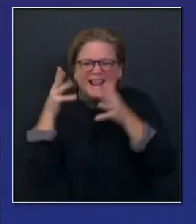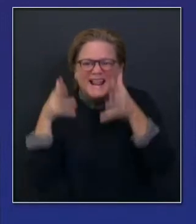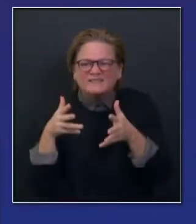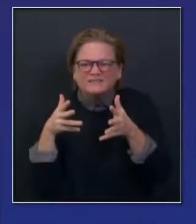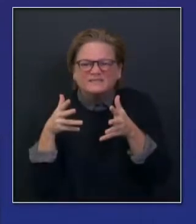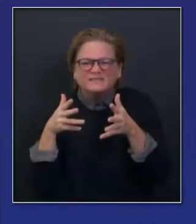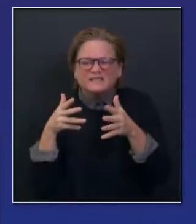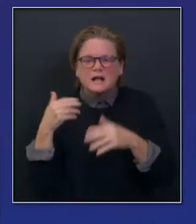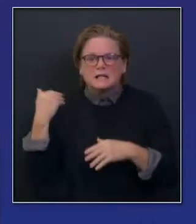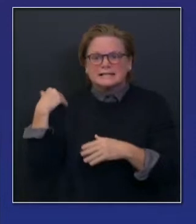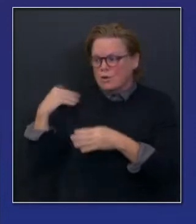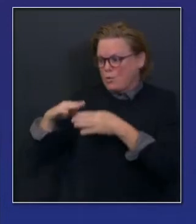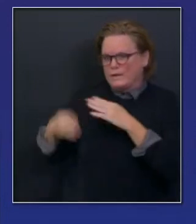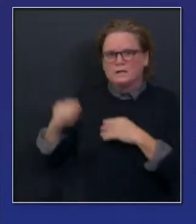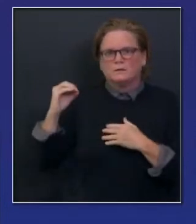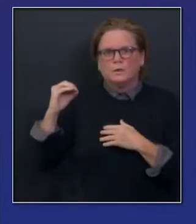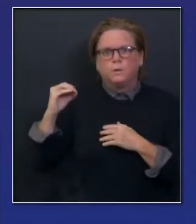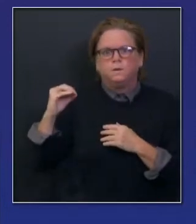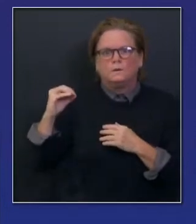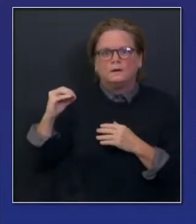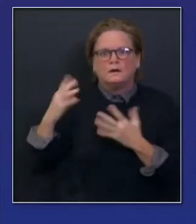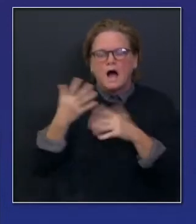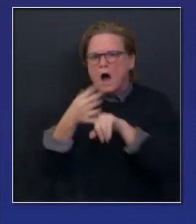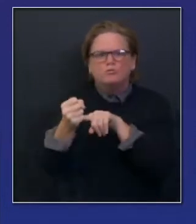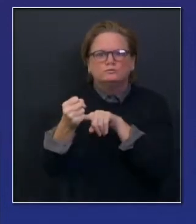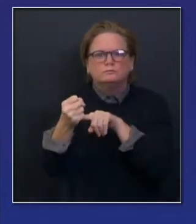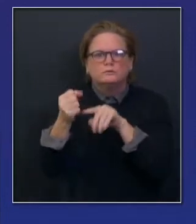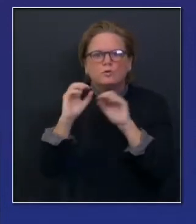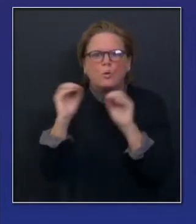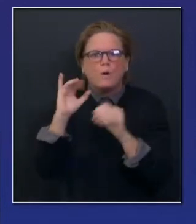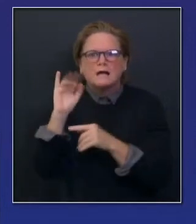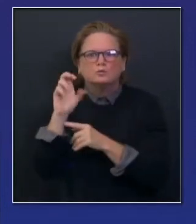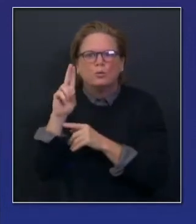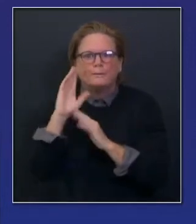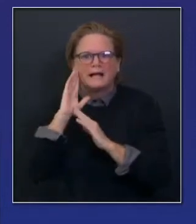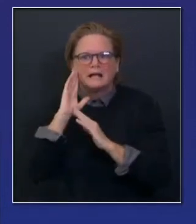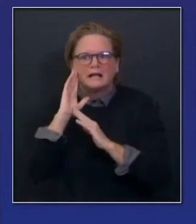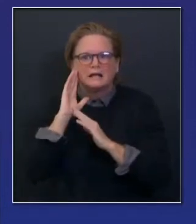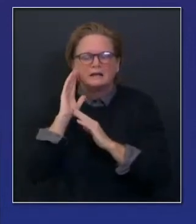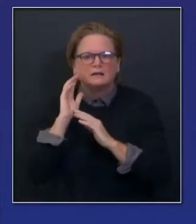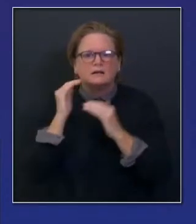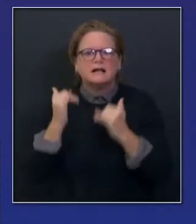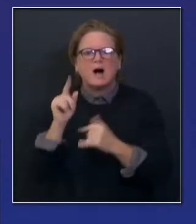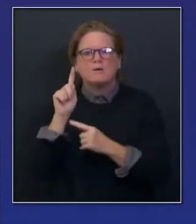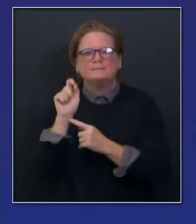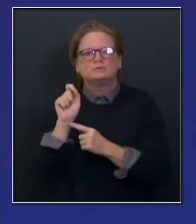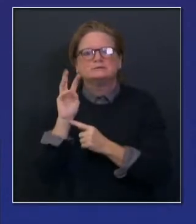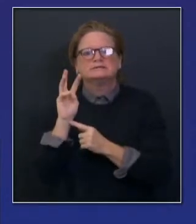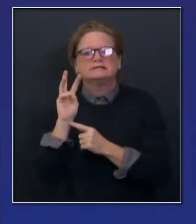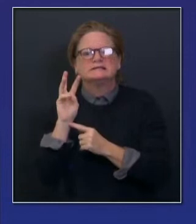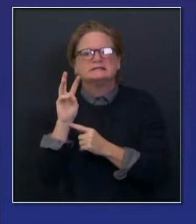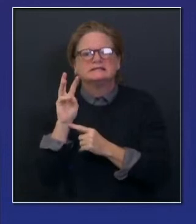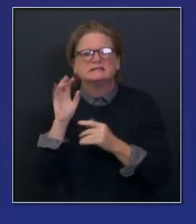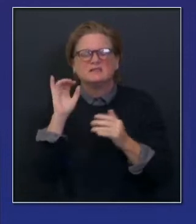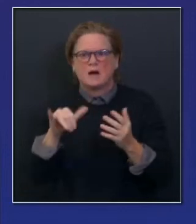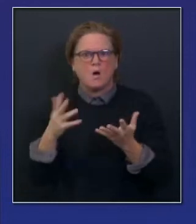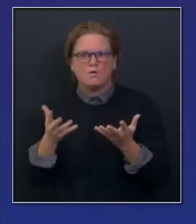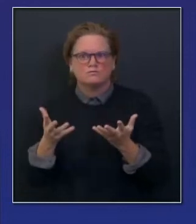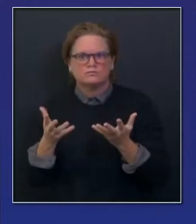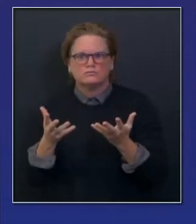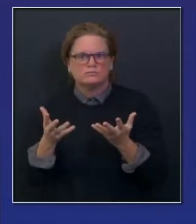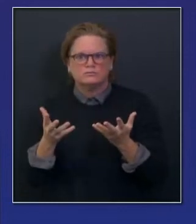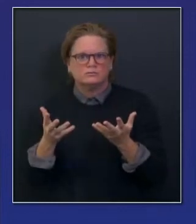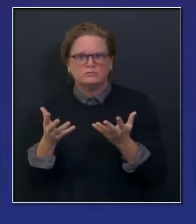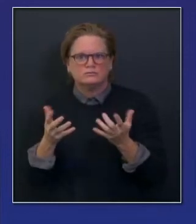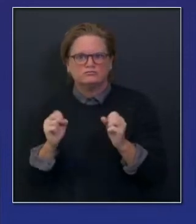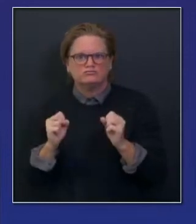a surge frame. And I'll talk about surge in a moment. That's about a 20 percent increase in ICU capacity. So